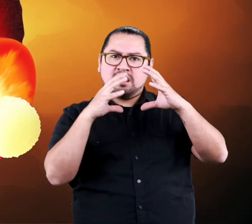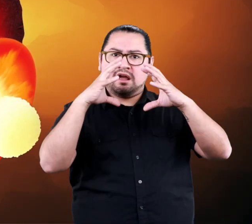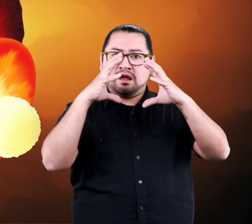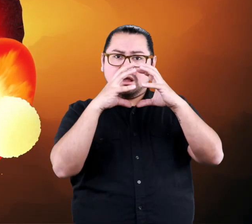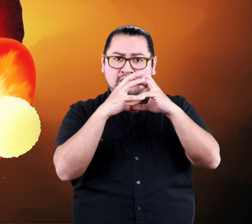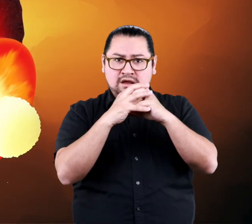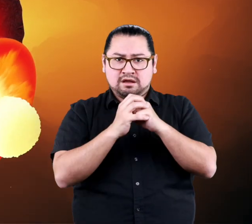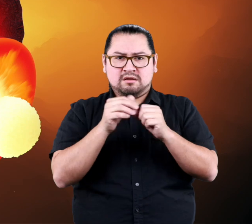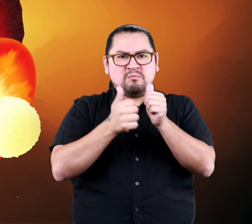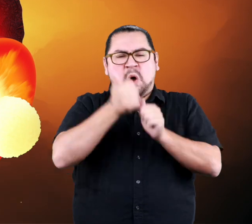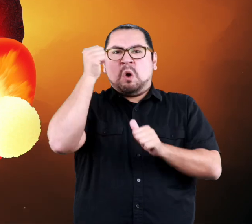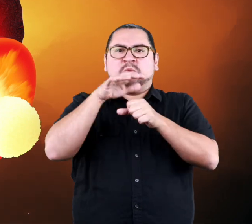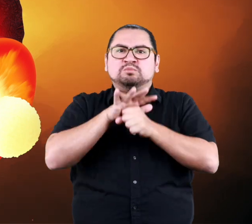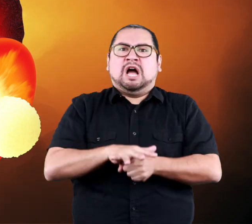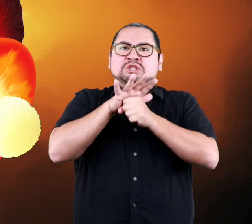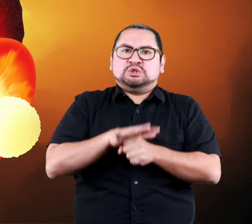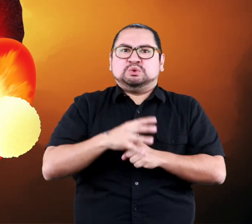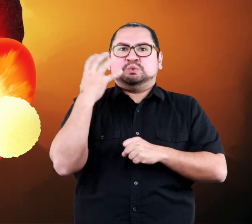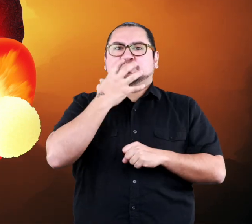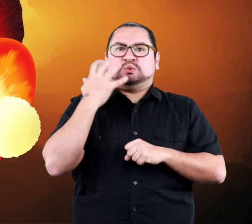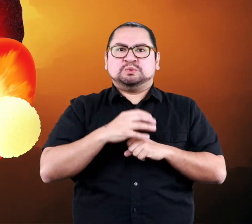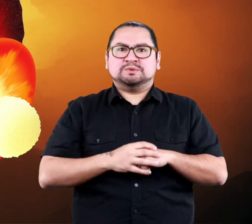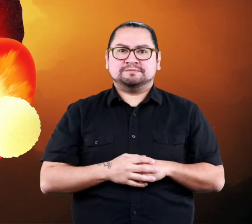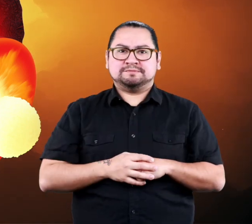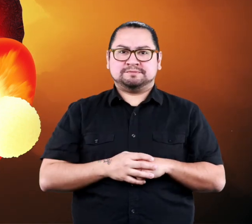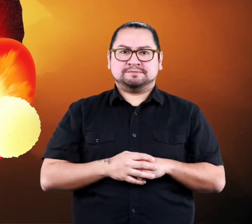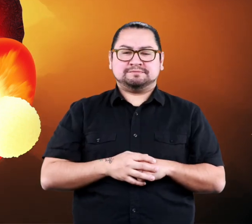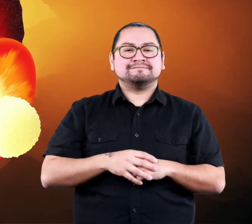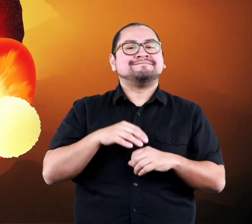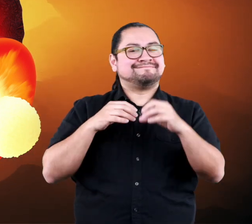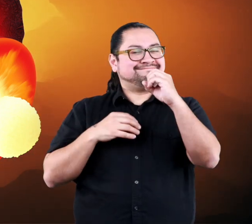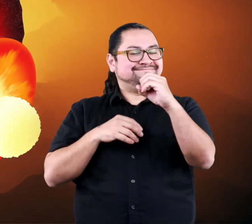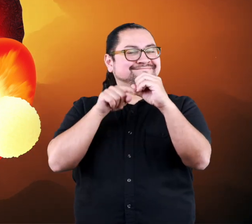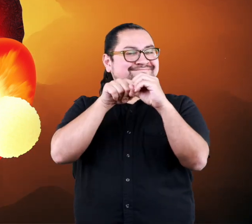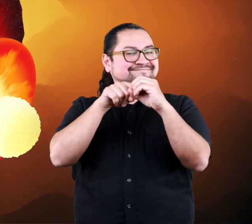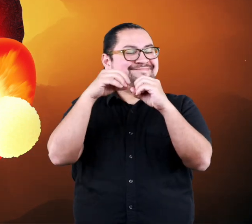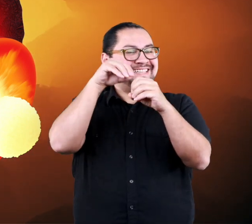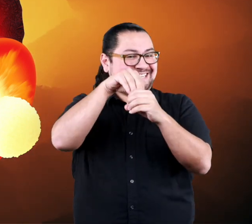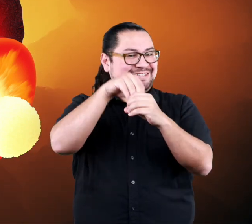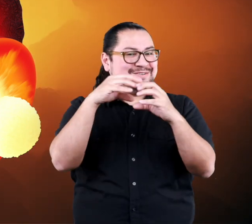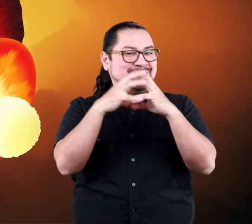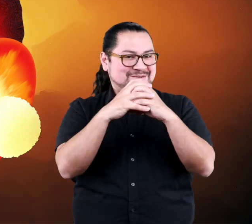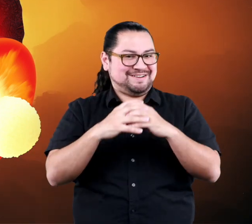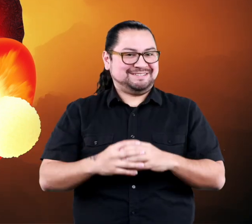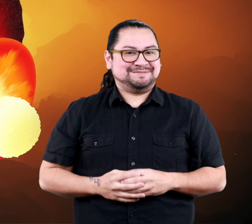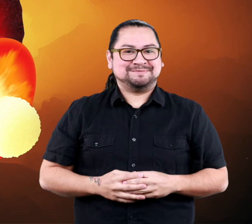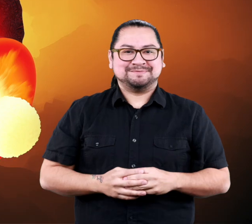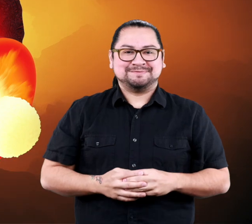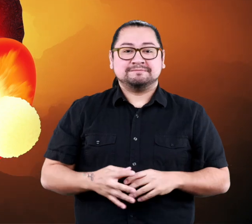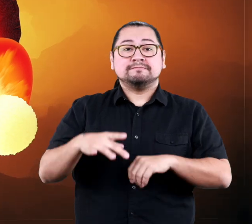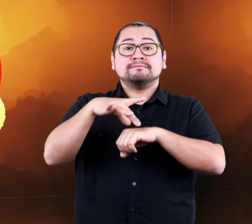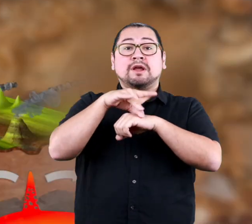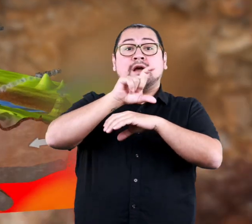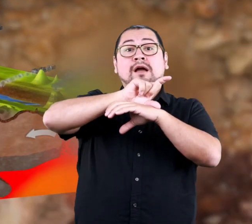Which layer of the earth has the most pressure? The inner core.